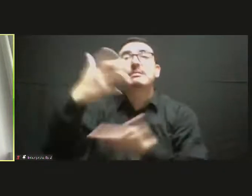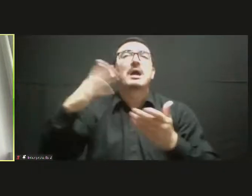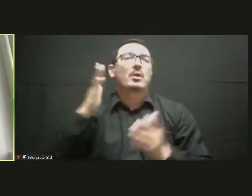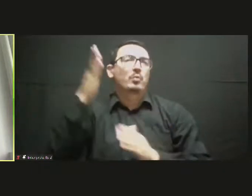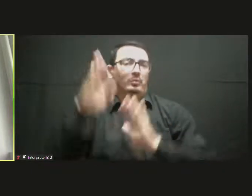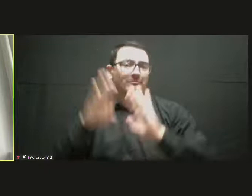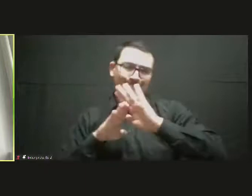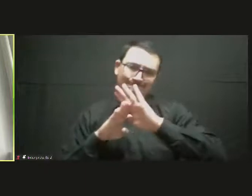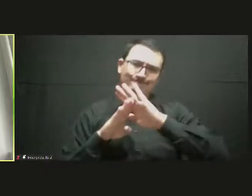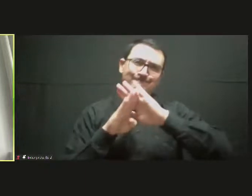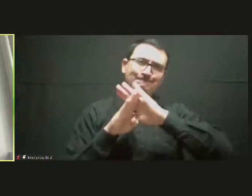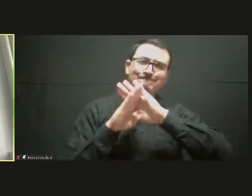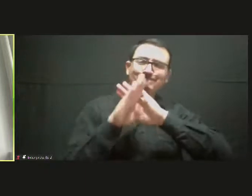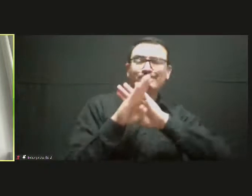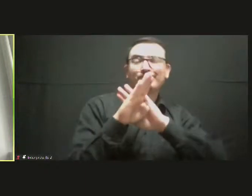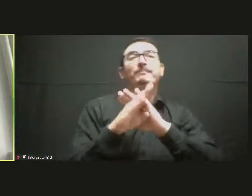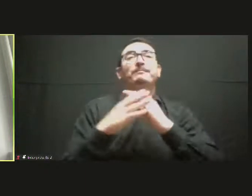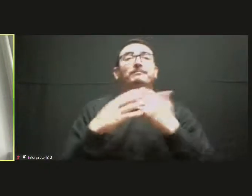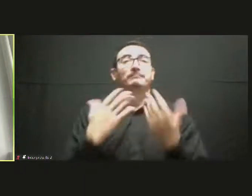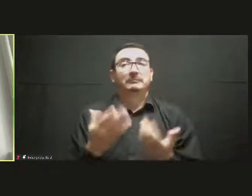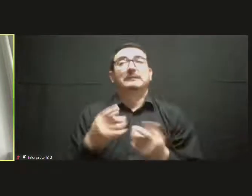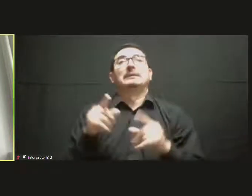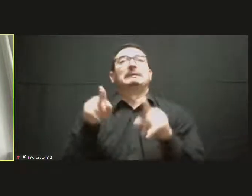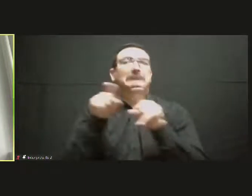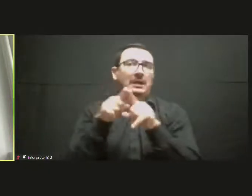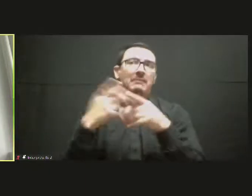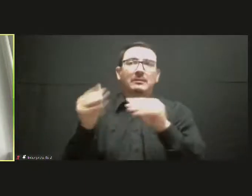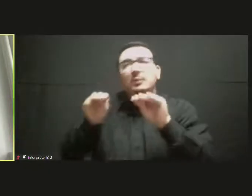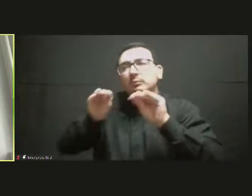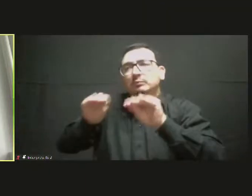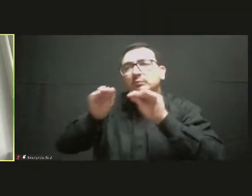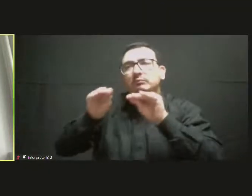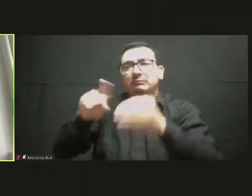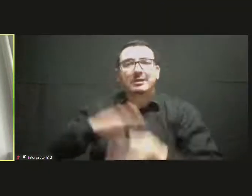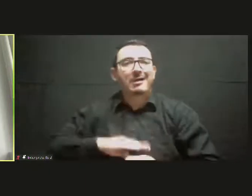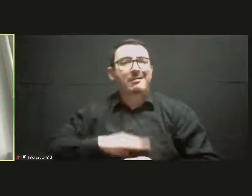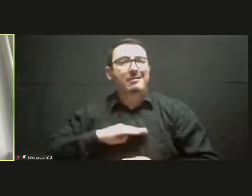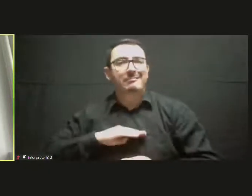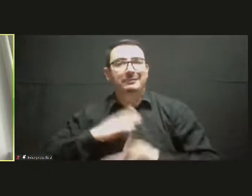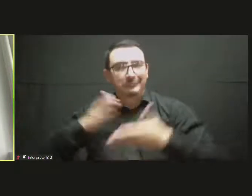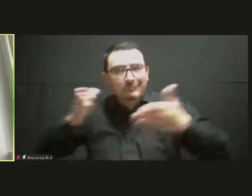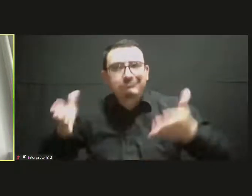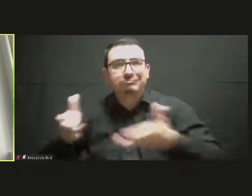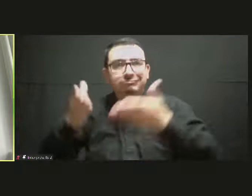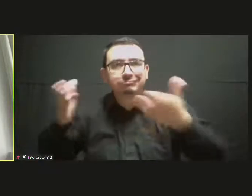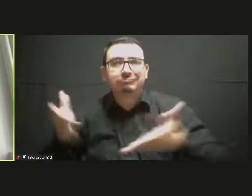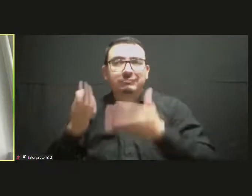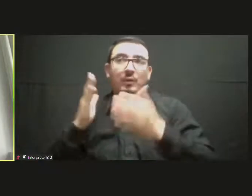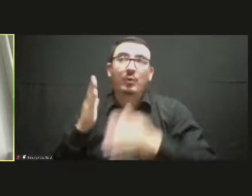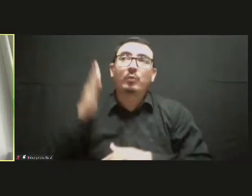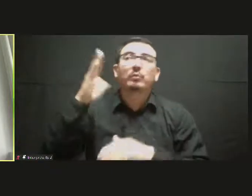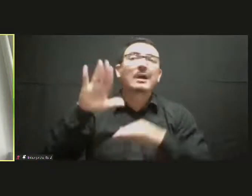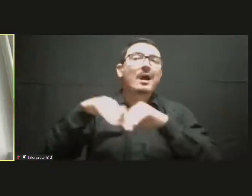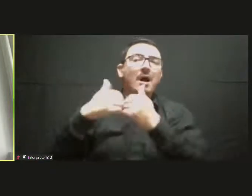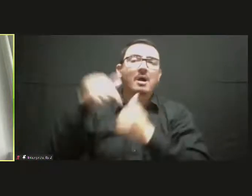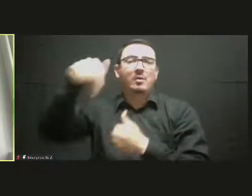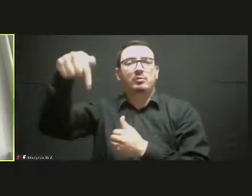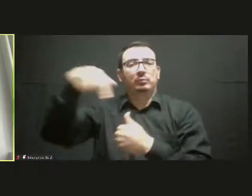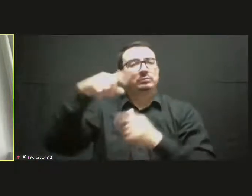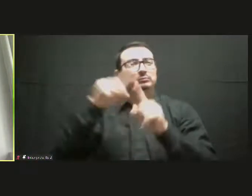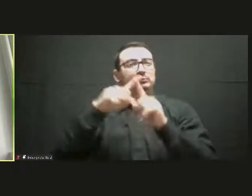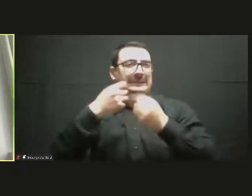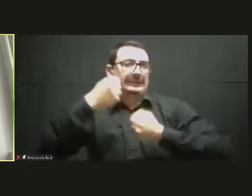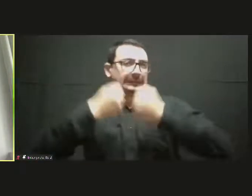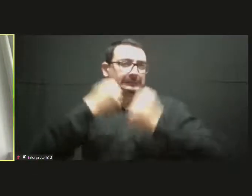entrepreneurship, we give marketing support, another very important issue to improve the service offers for the